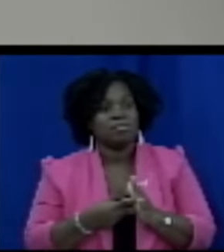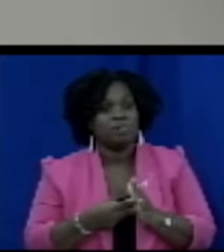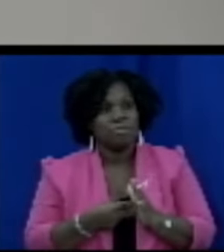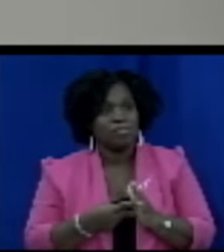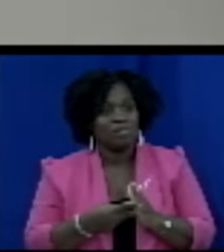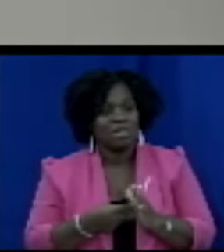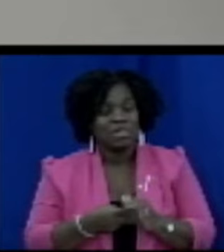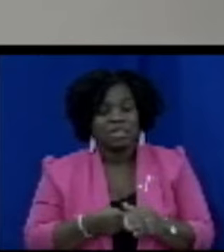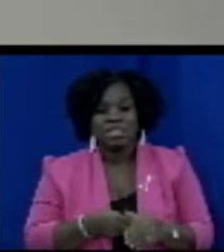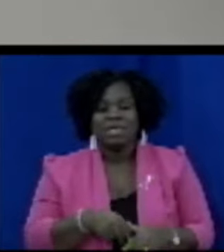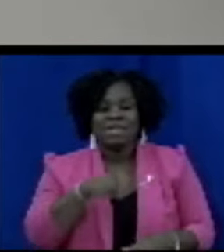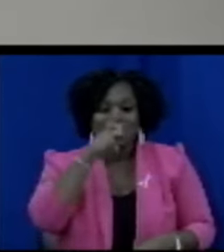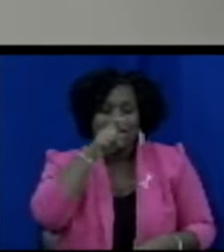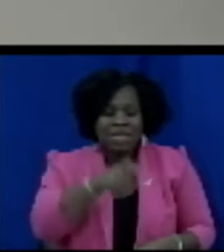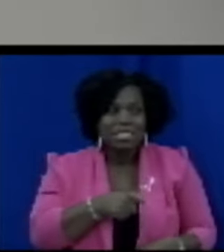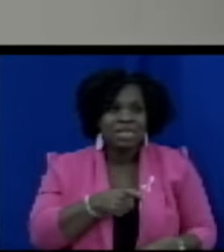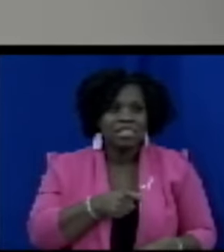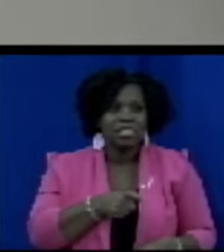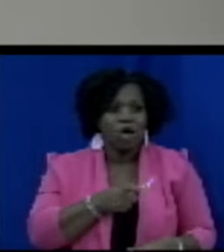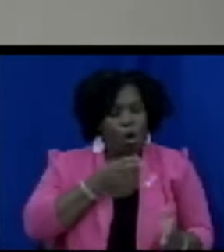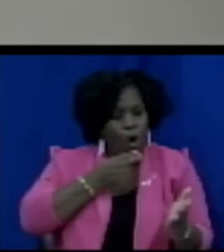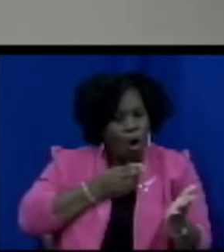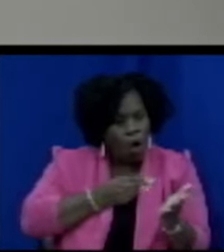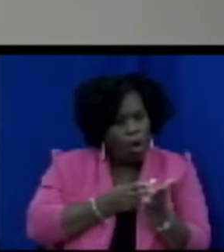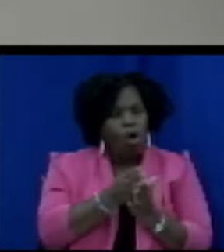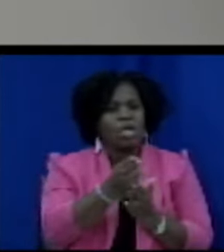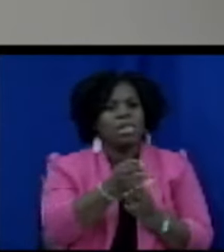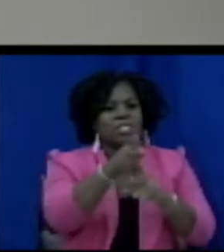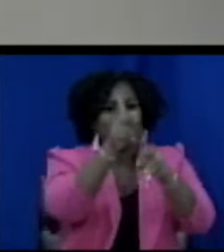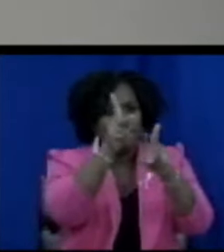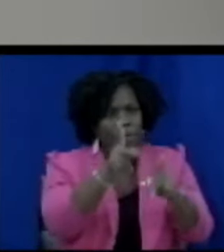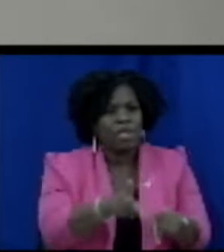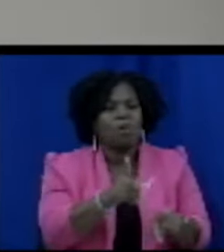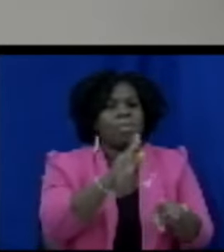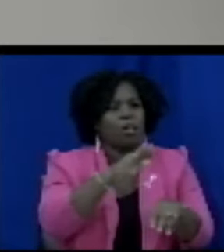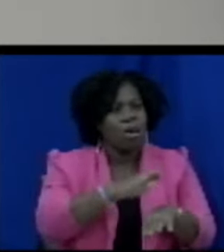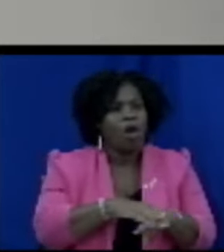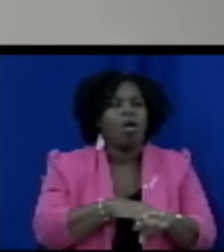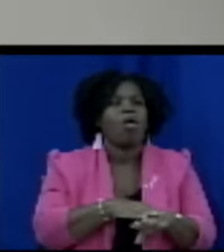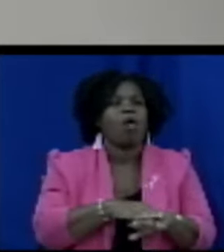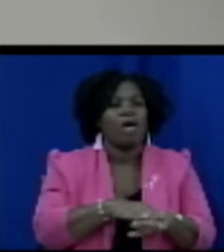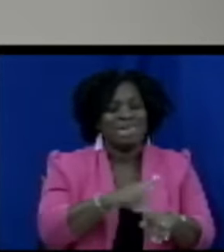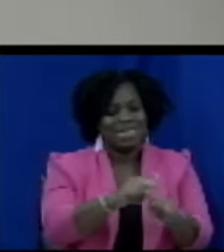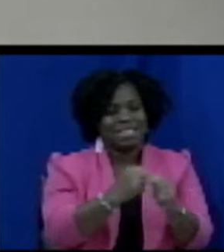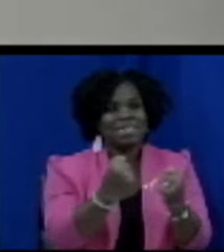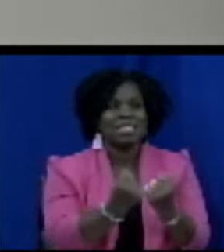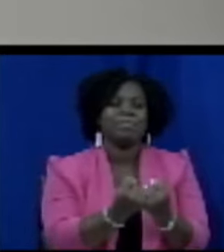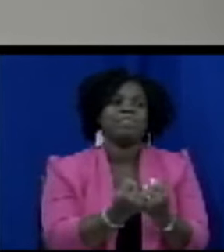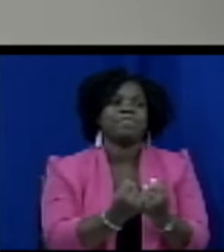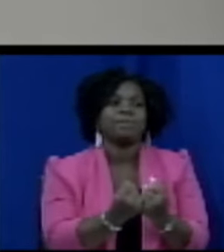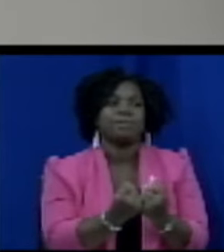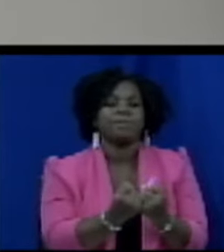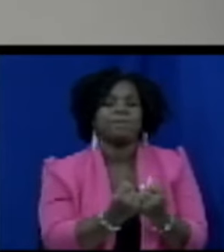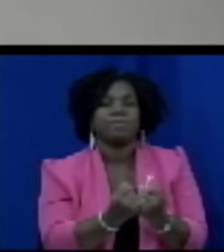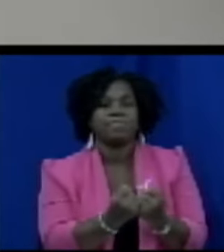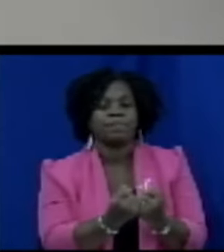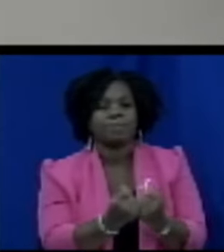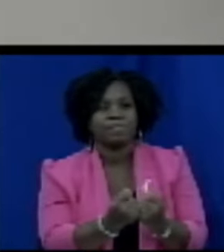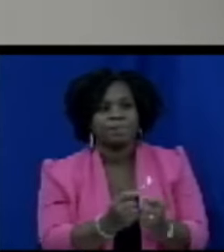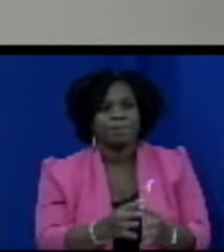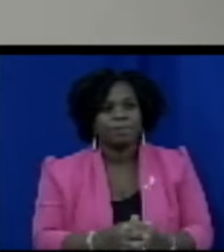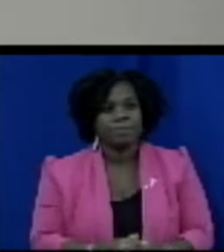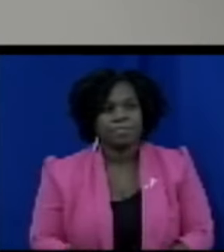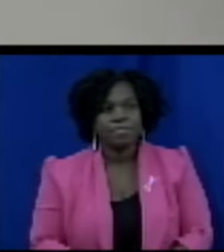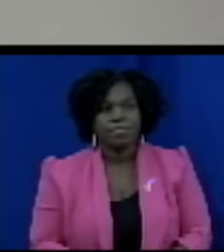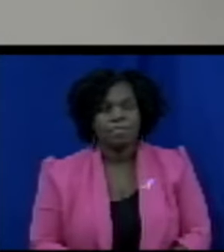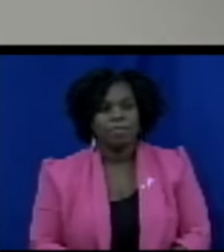harm consumers in the end as well too and that is why it is important as was raised before that the composition of the